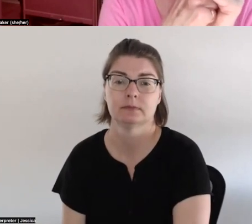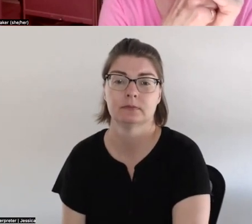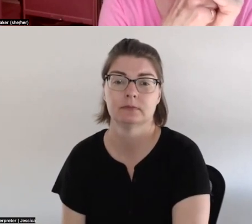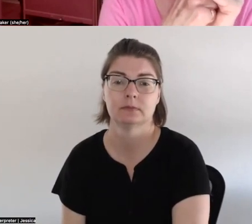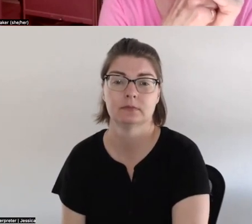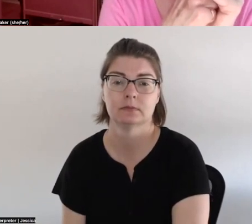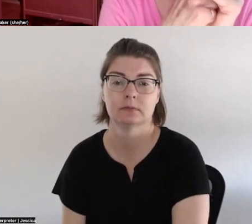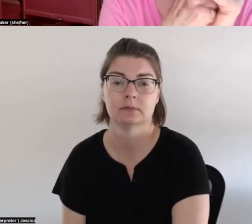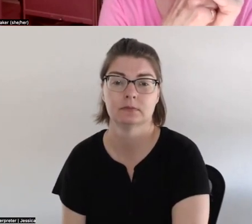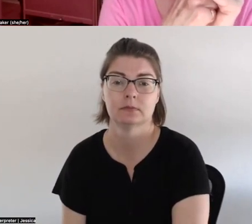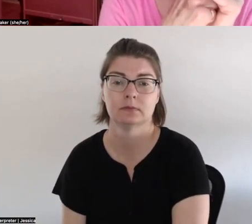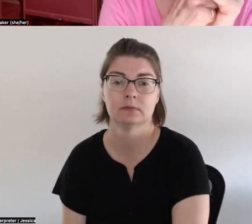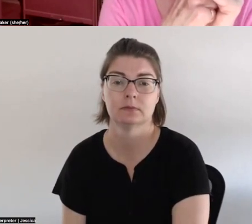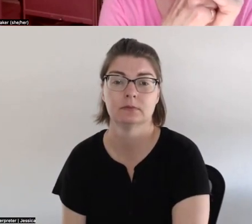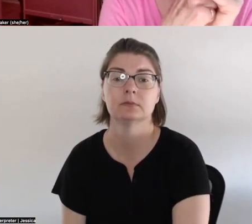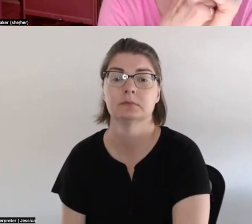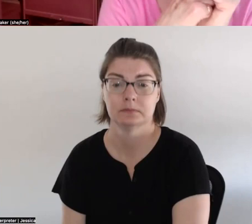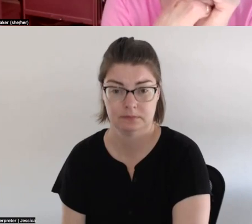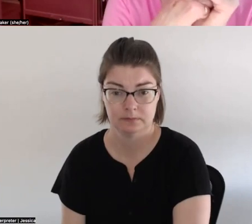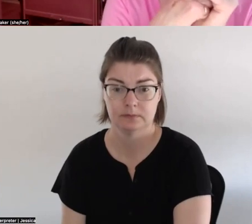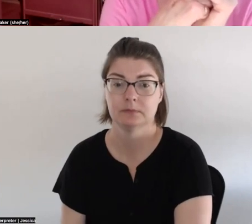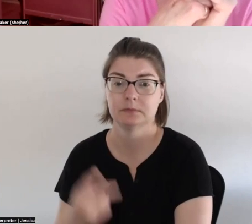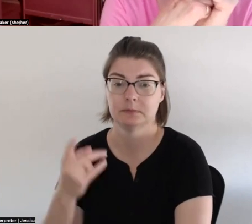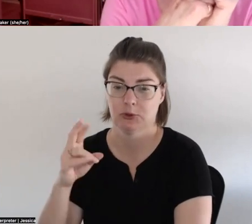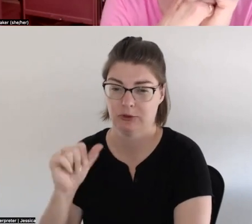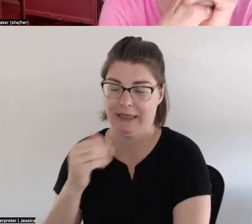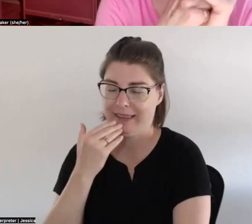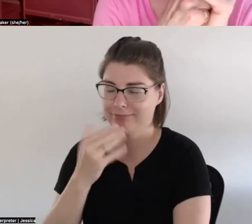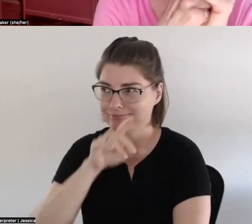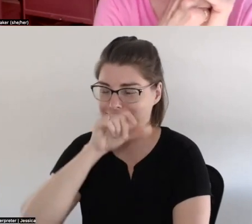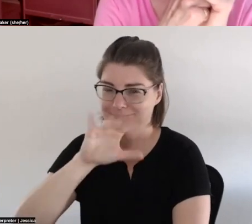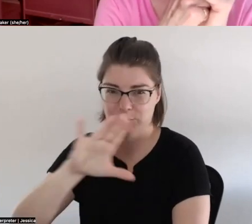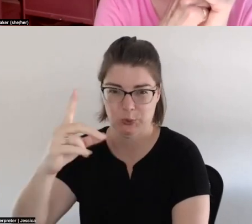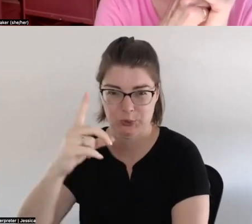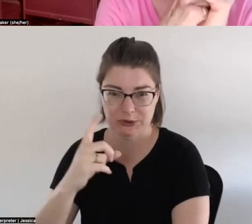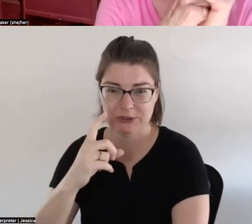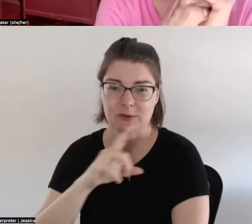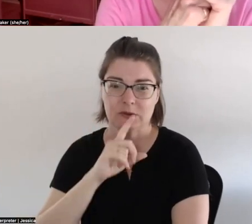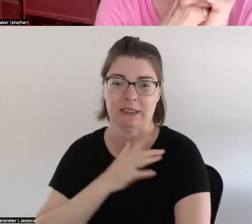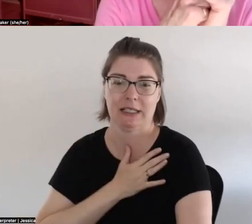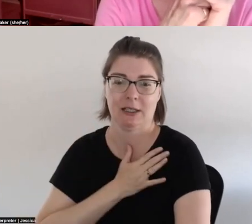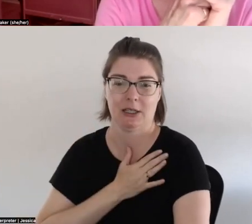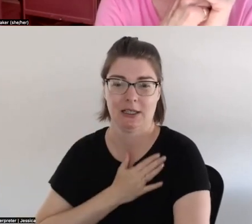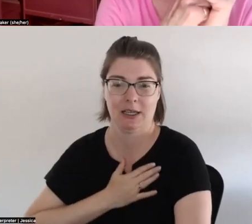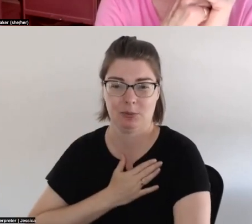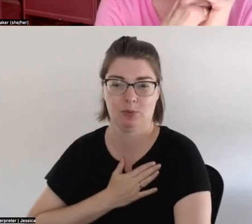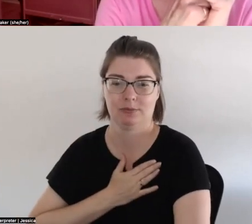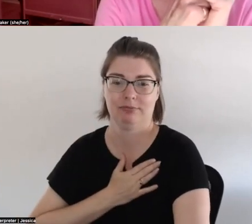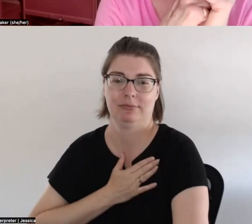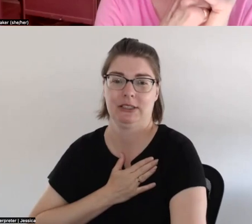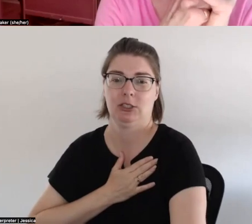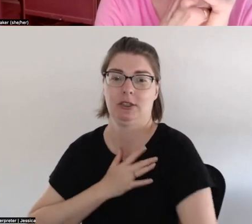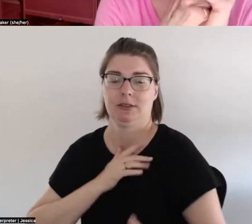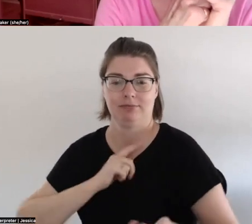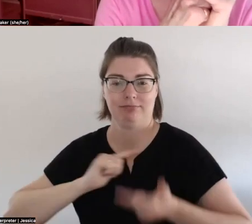thank you i love the questions i i just really appreciate dialogue because i learned so much in dialogue